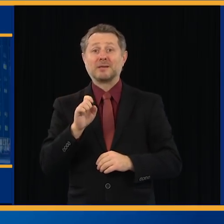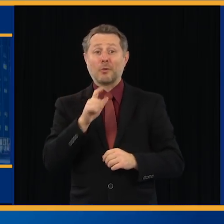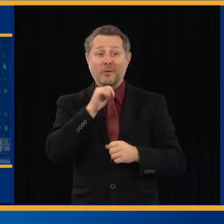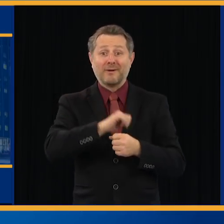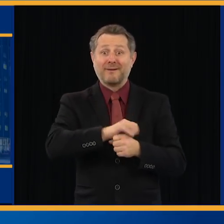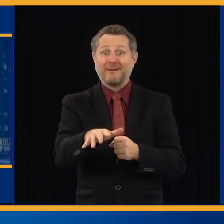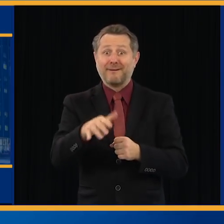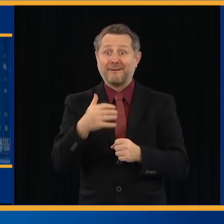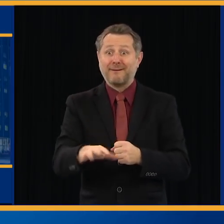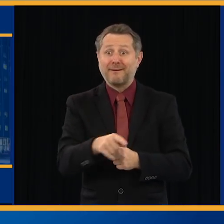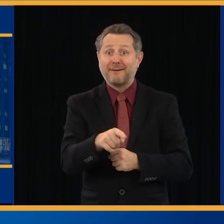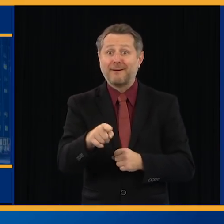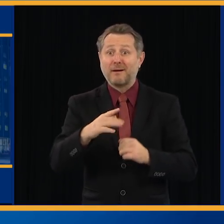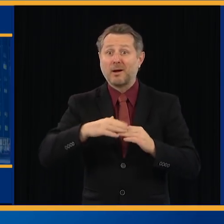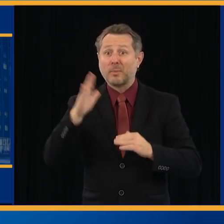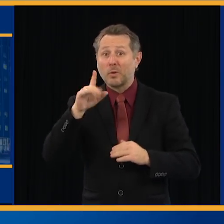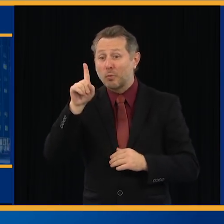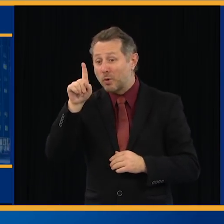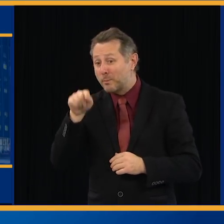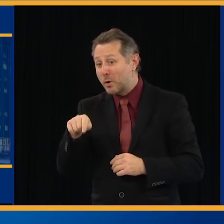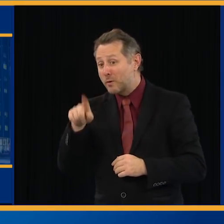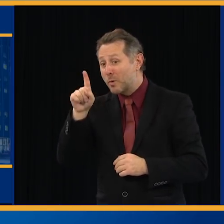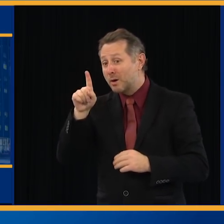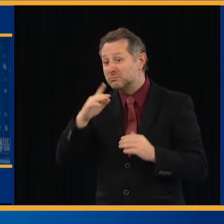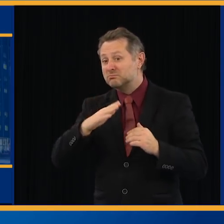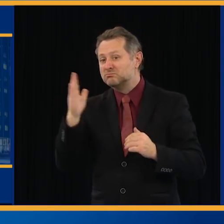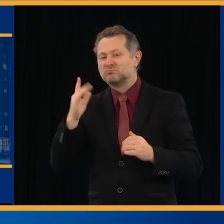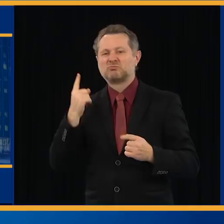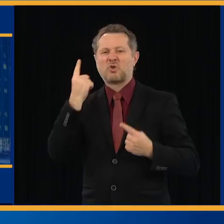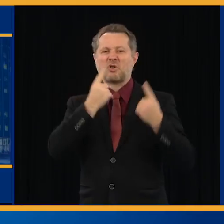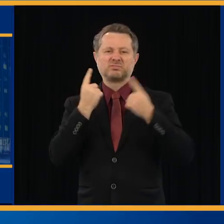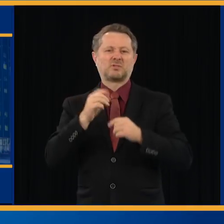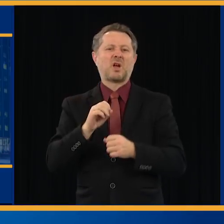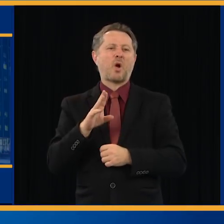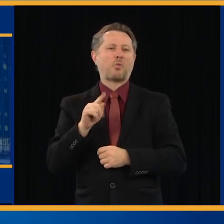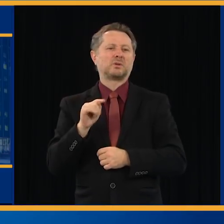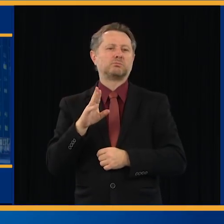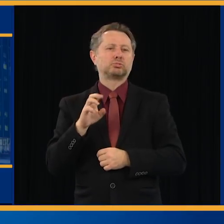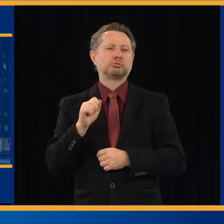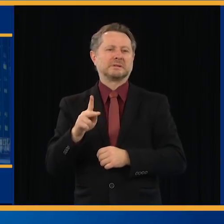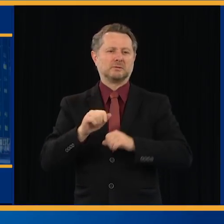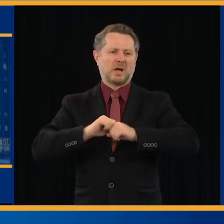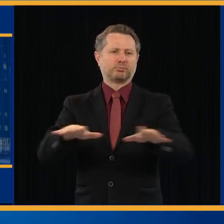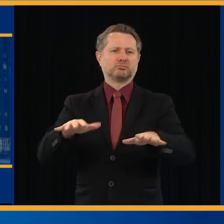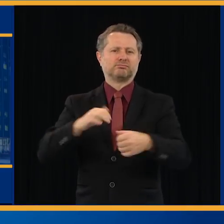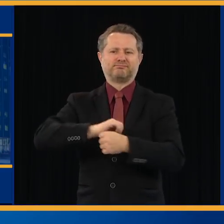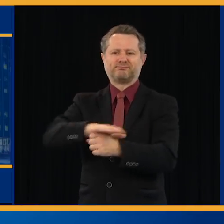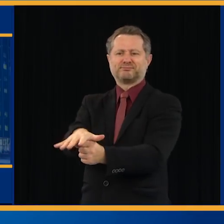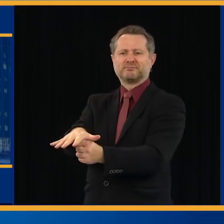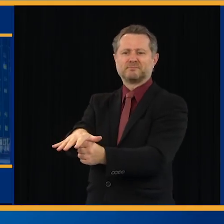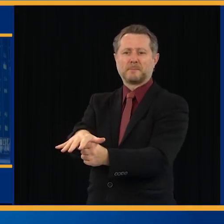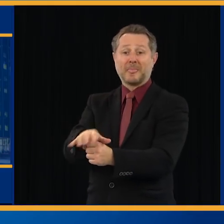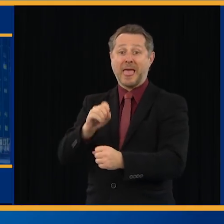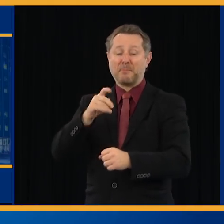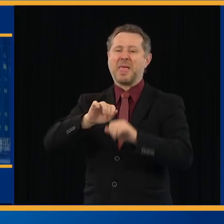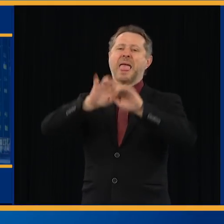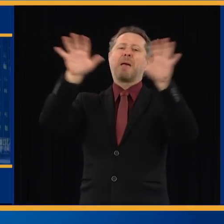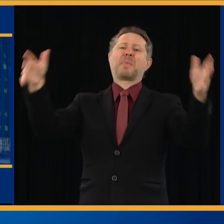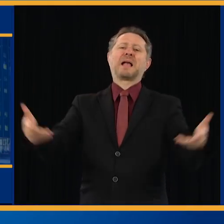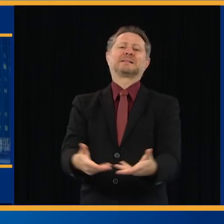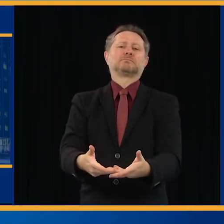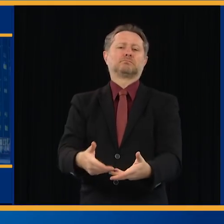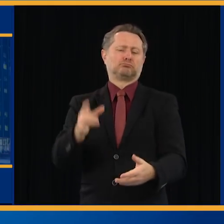you are in an outbreak. You're in an epidemic. So you don't have to guess. It's not what it feels like.